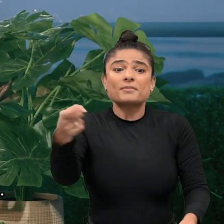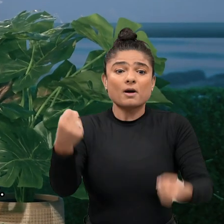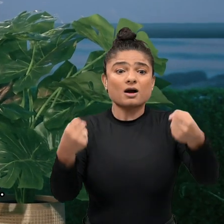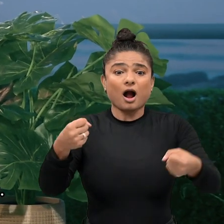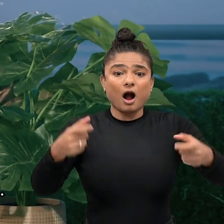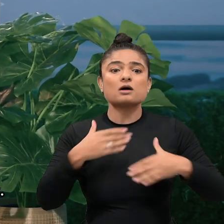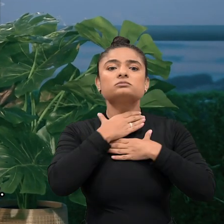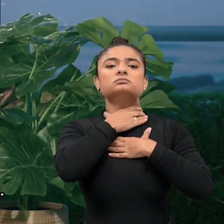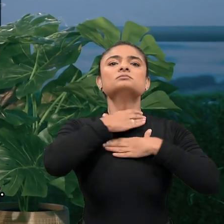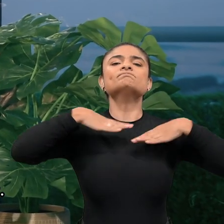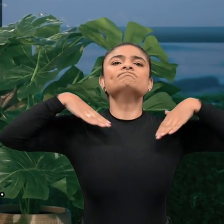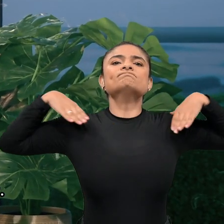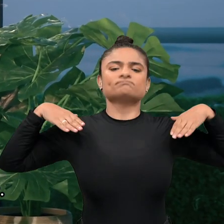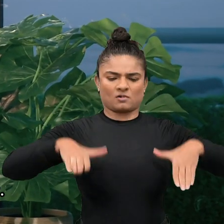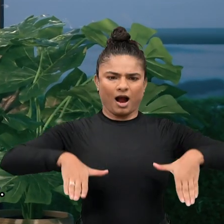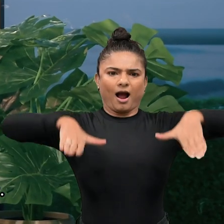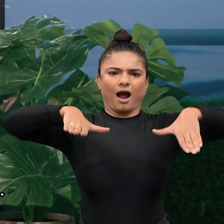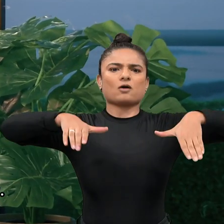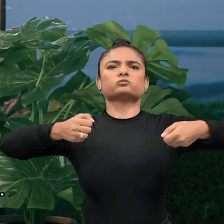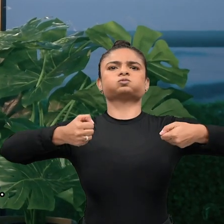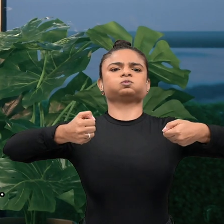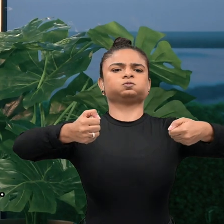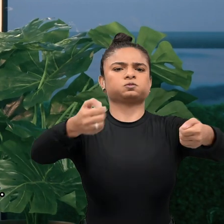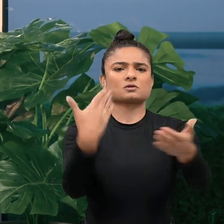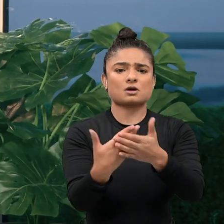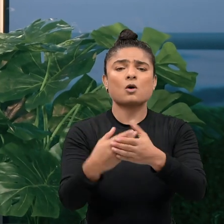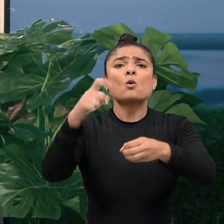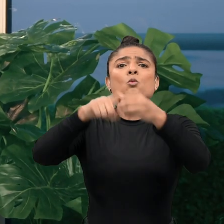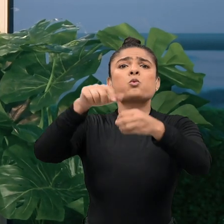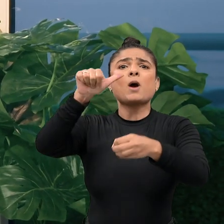allows people with high-level neck lesions to drive a car.